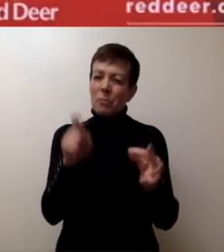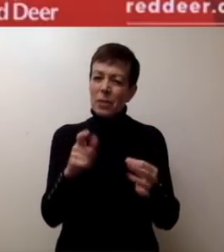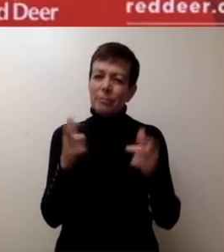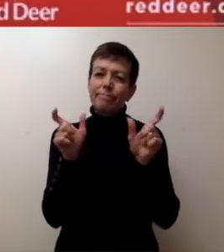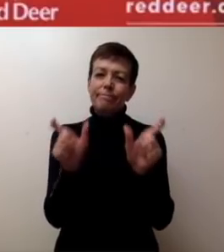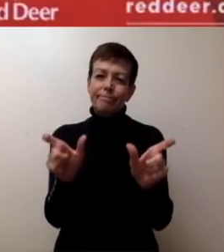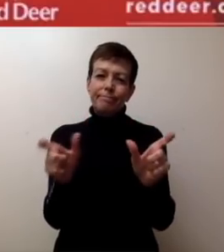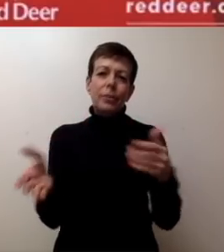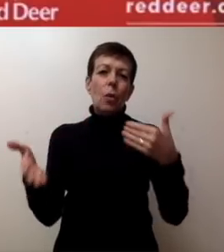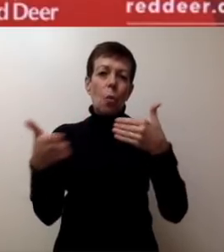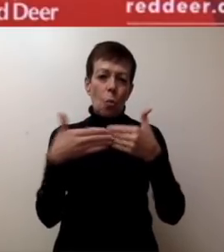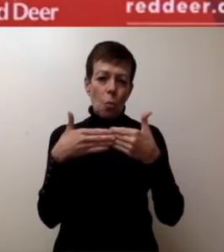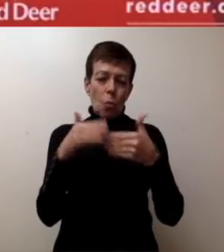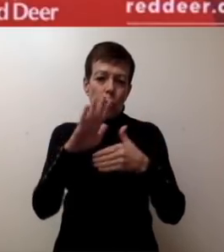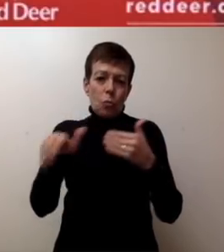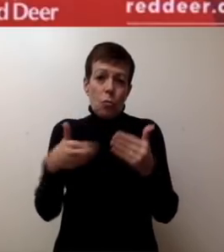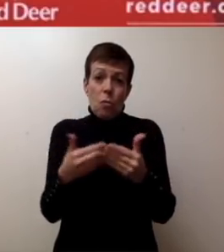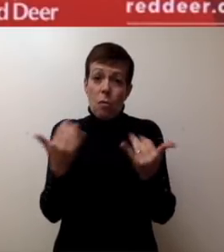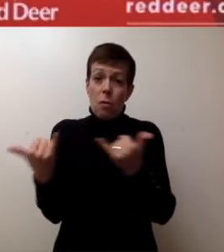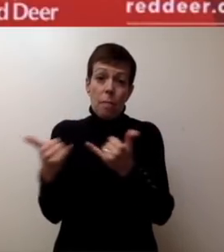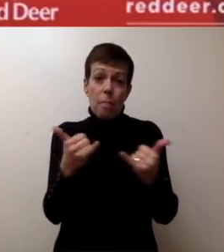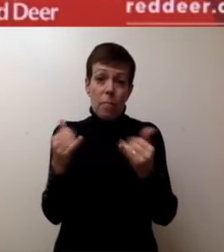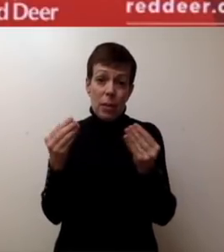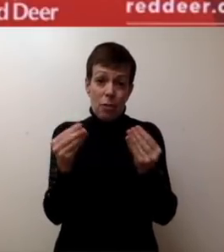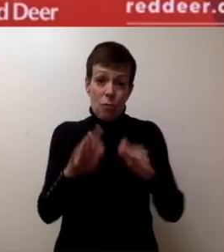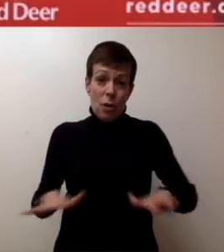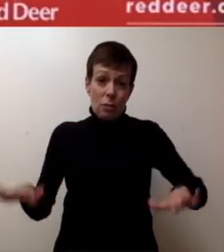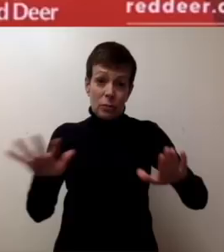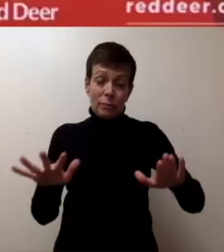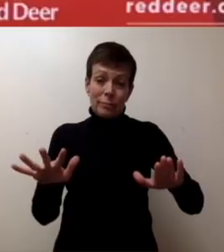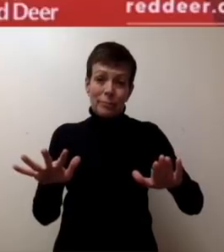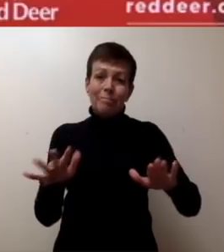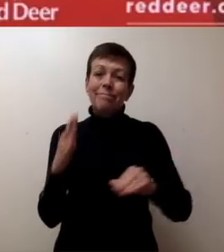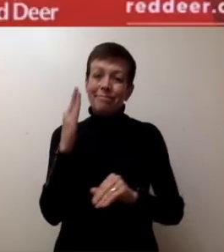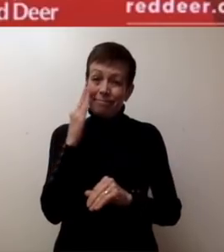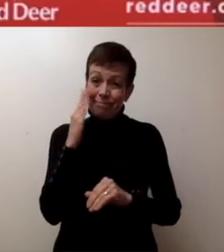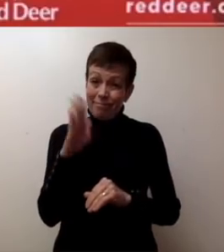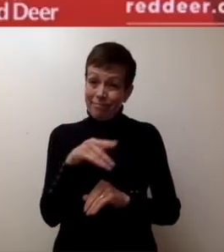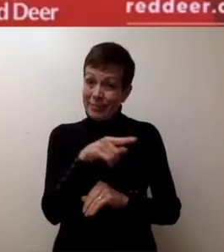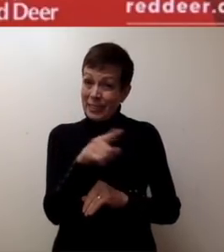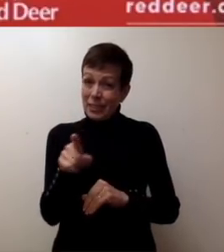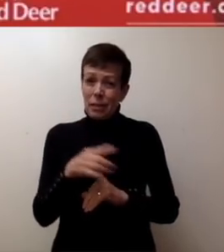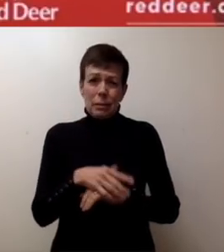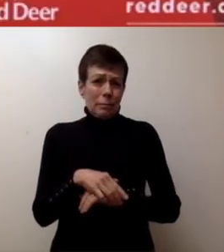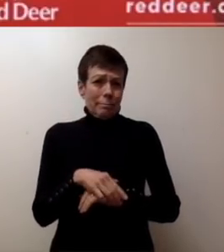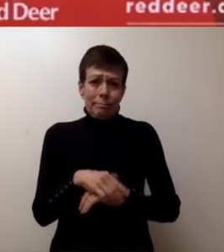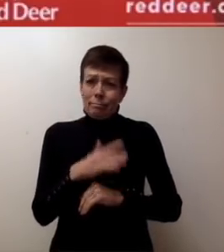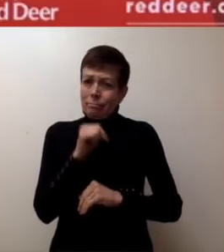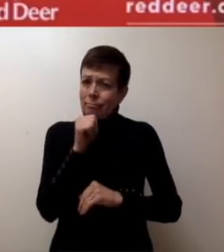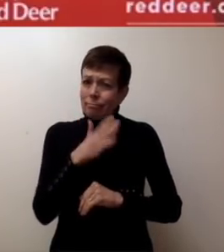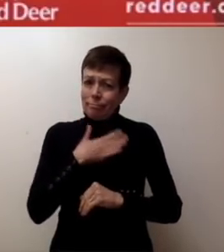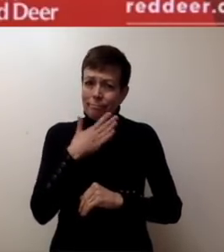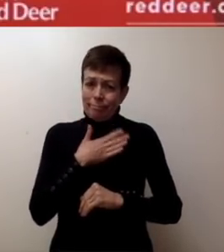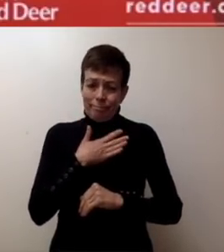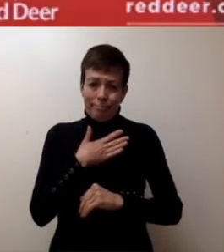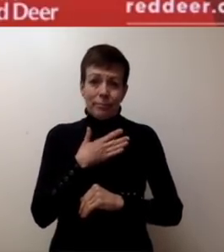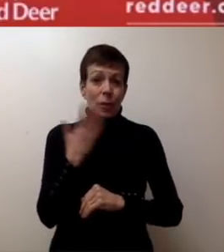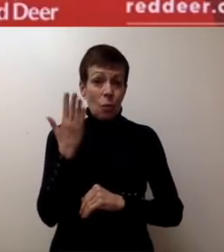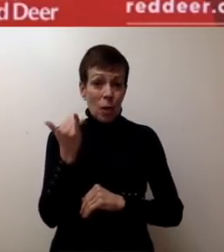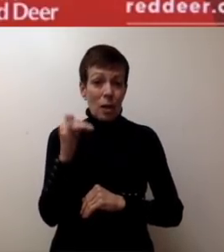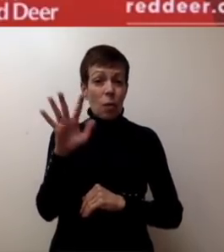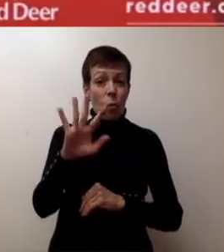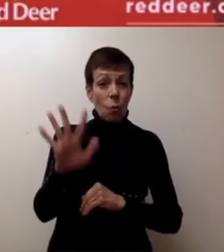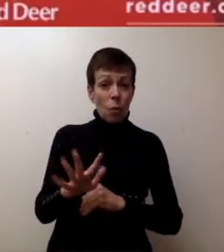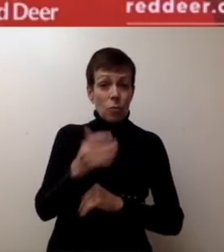City. We know that this is not easy to hear, as the weather is warming, and we know that our